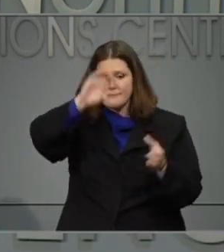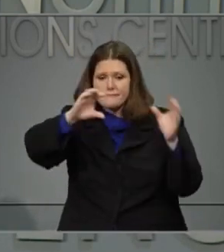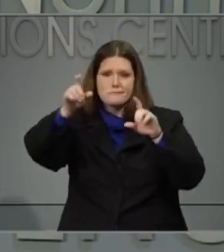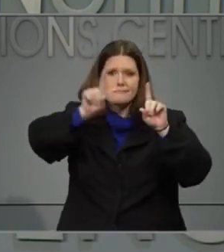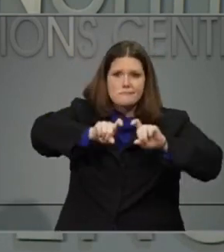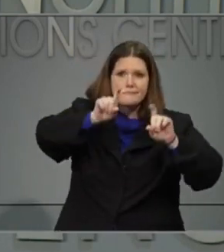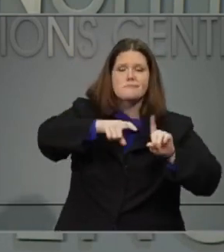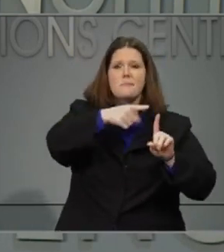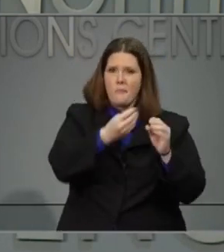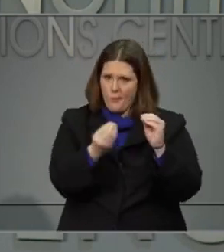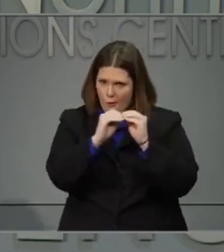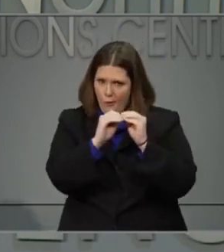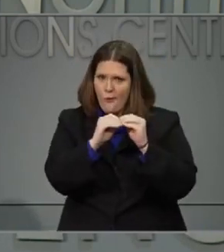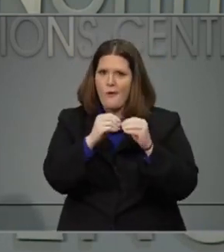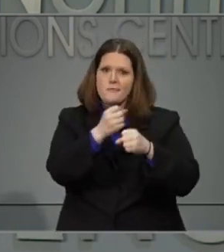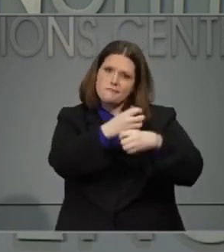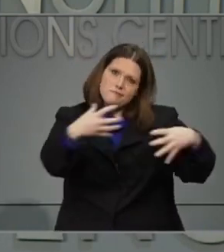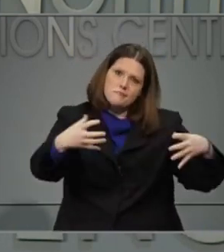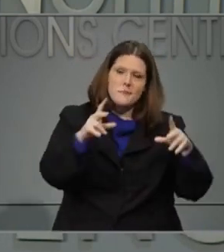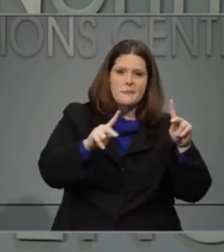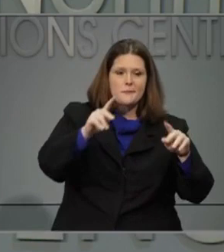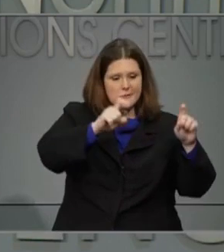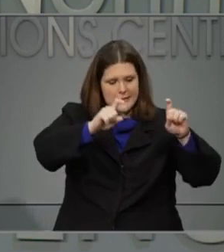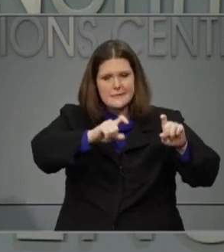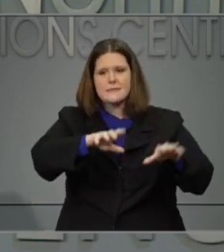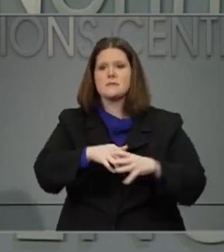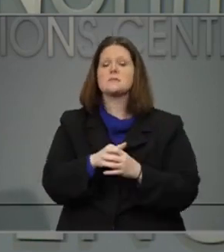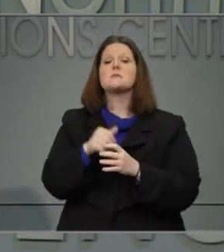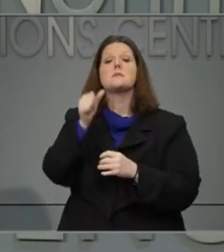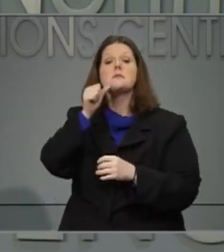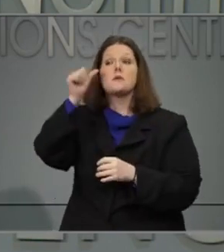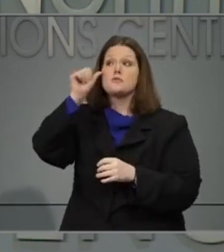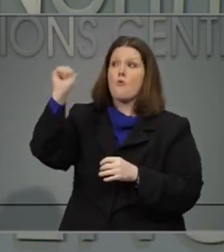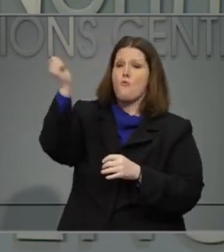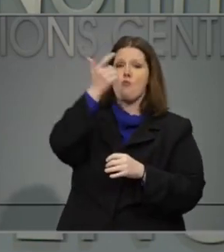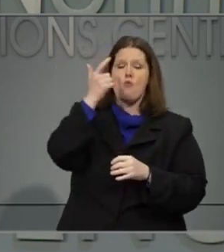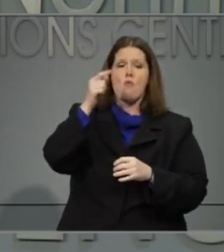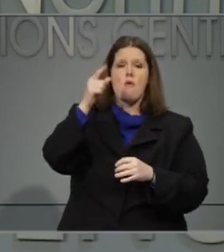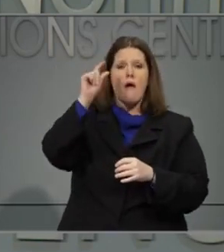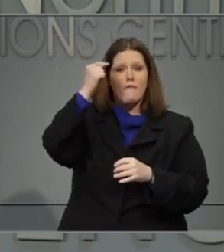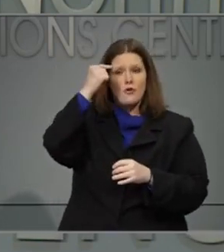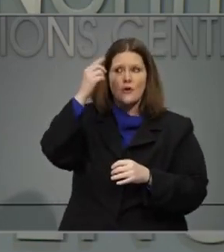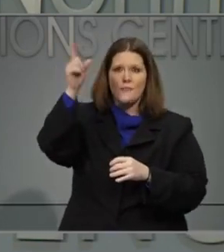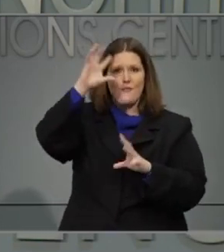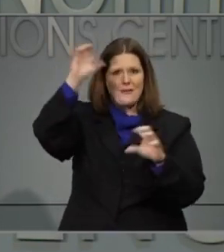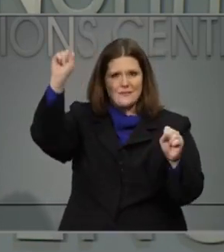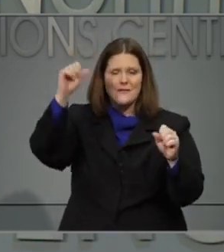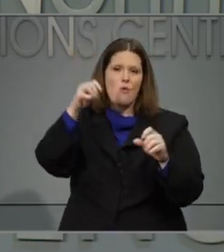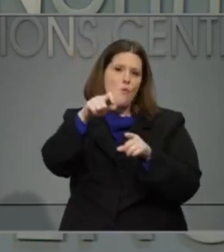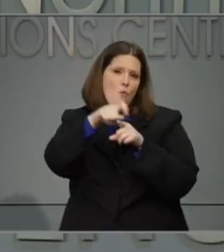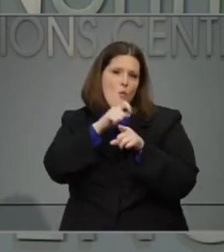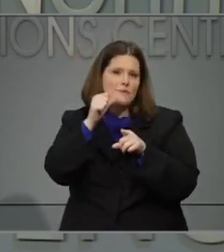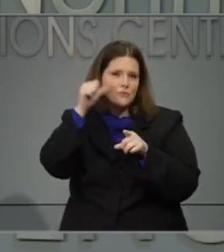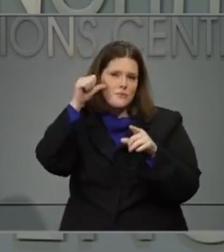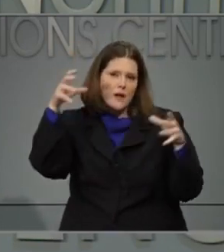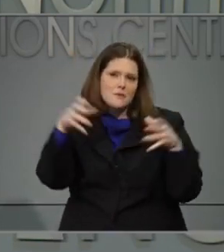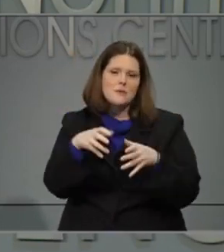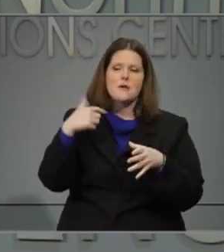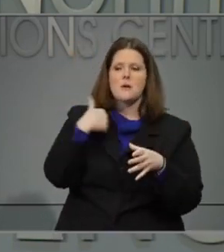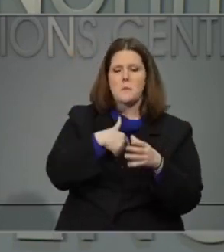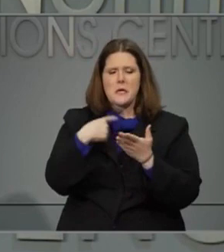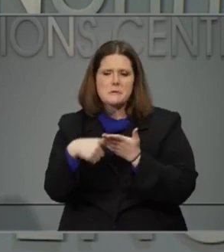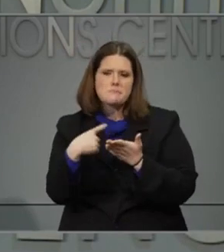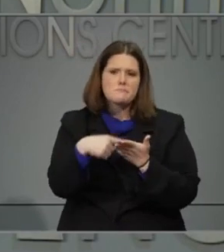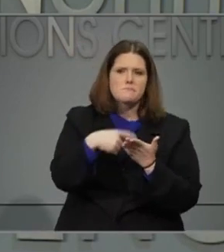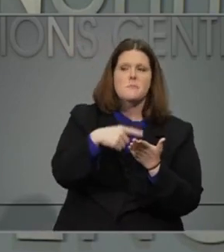Yesterday, I was on a conference call with the governors and the president, and federal government is going to help us some